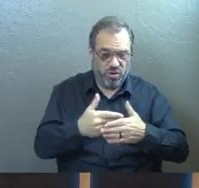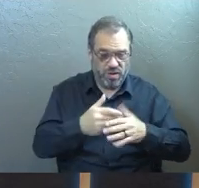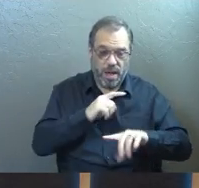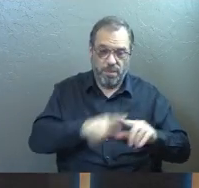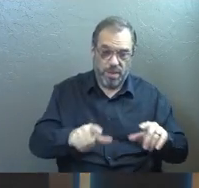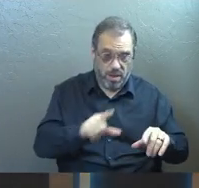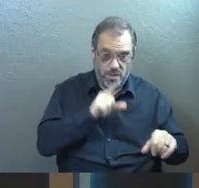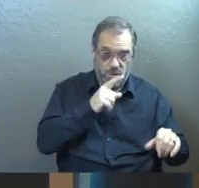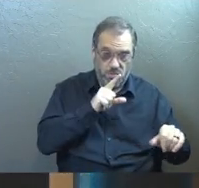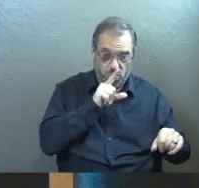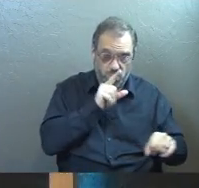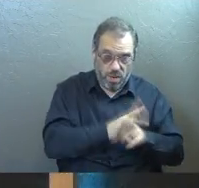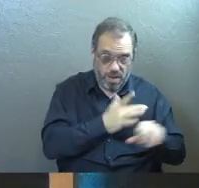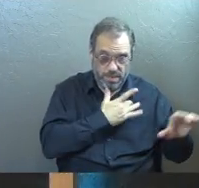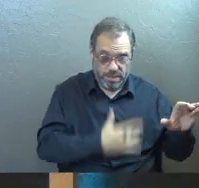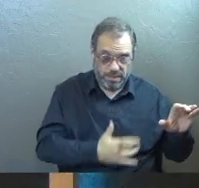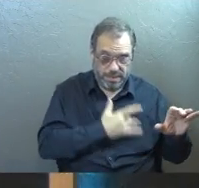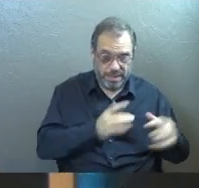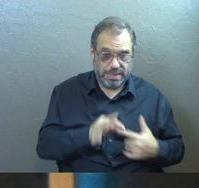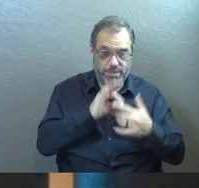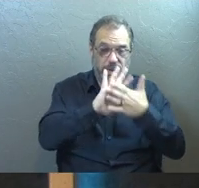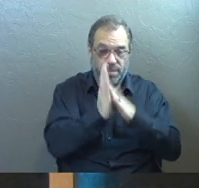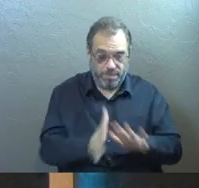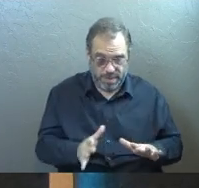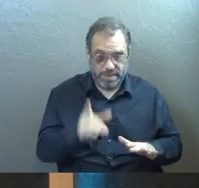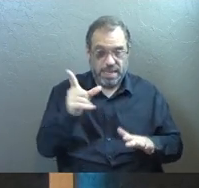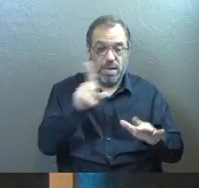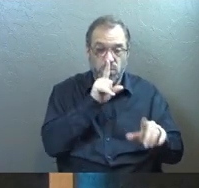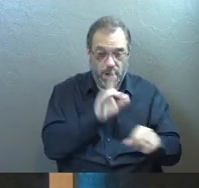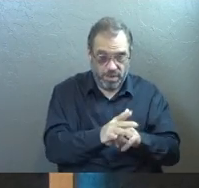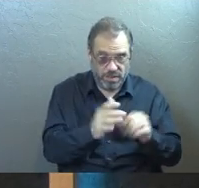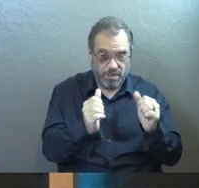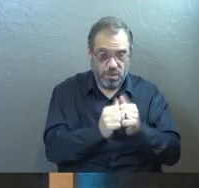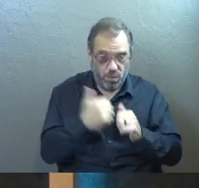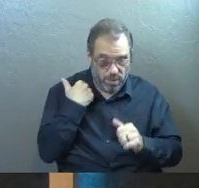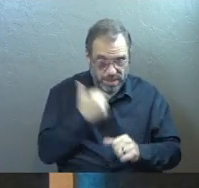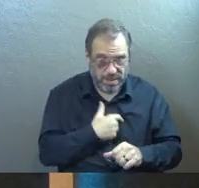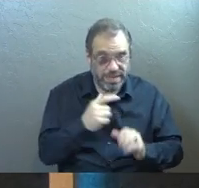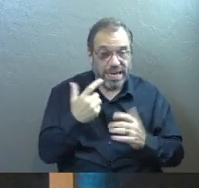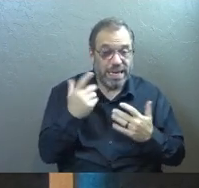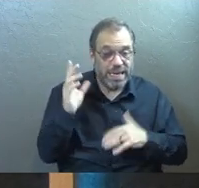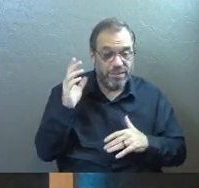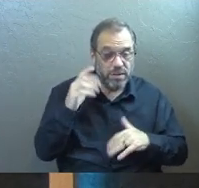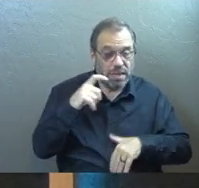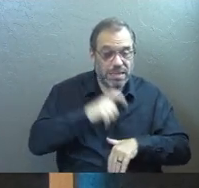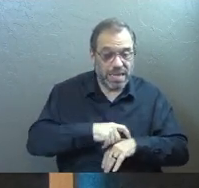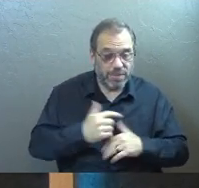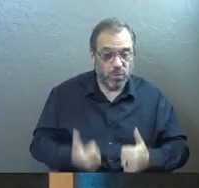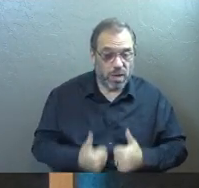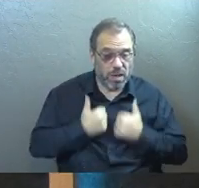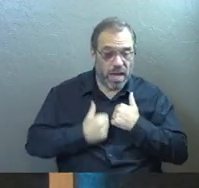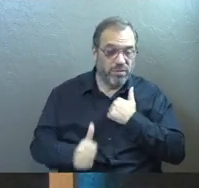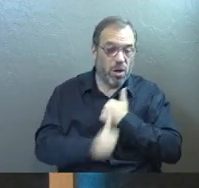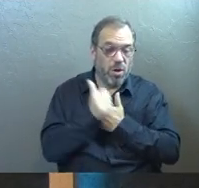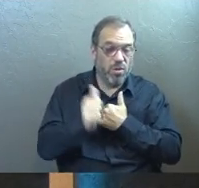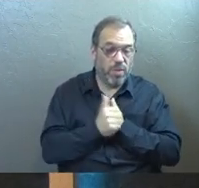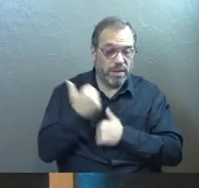he has not promised us only peace. He has promised to be with us even in the times when our lives are threatened.